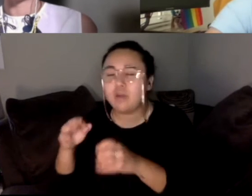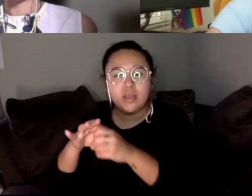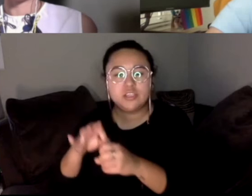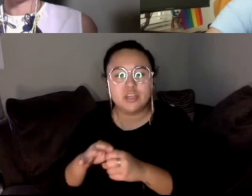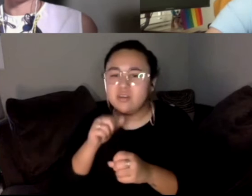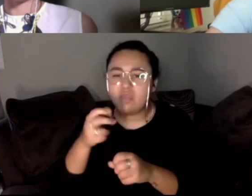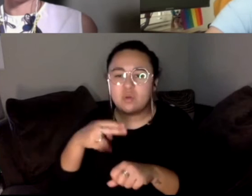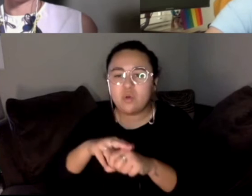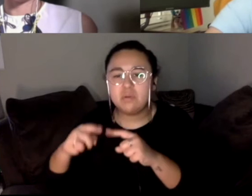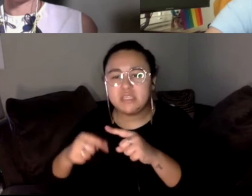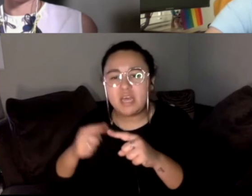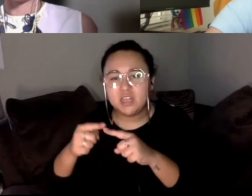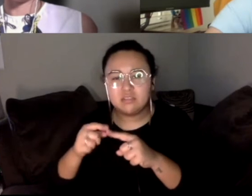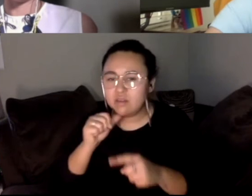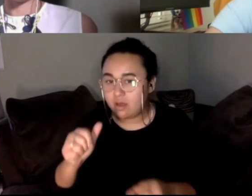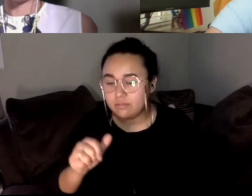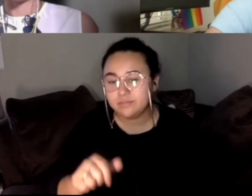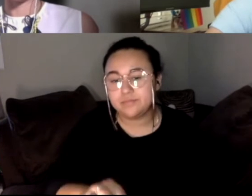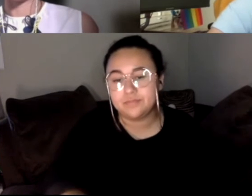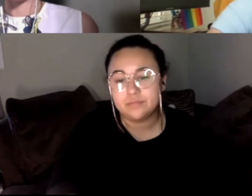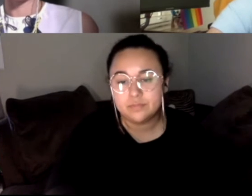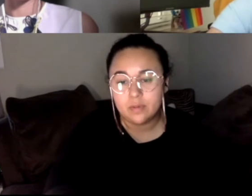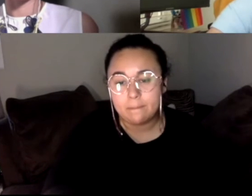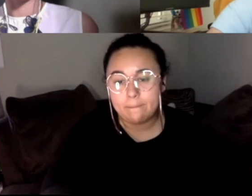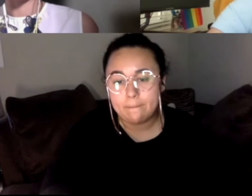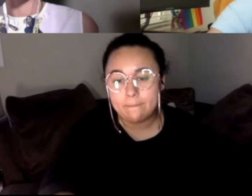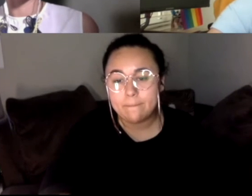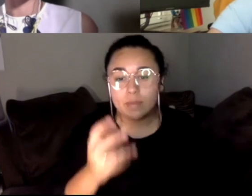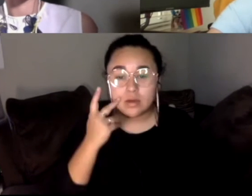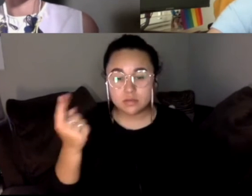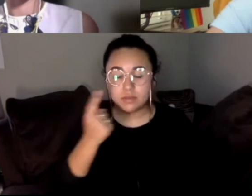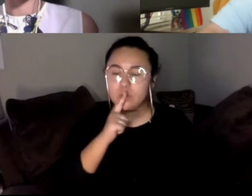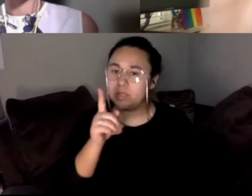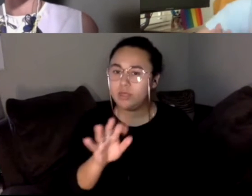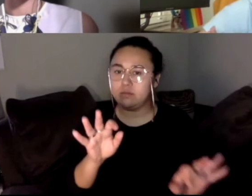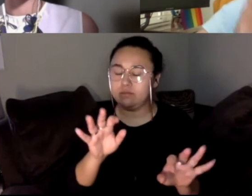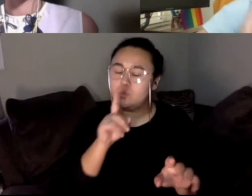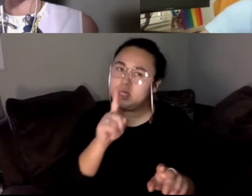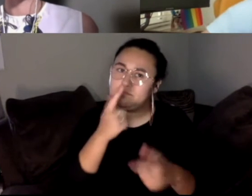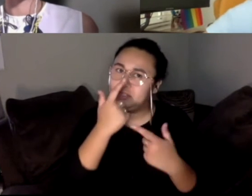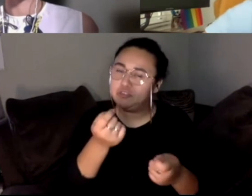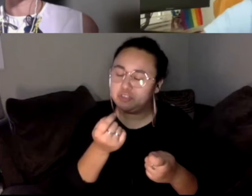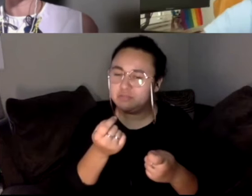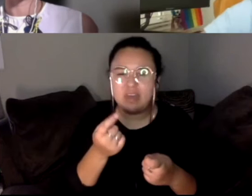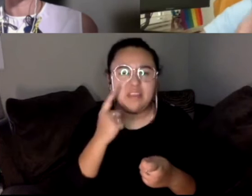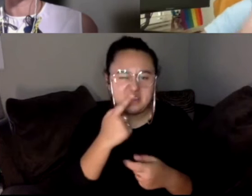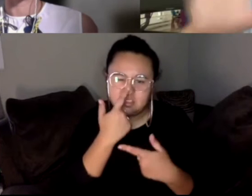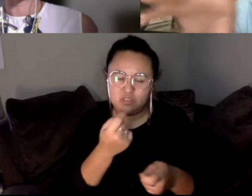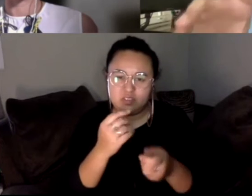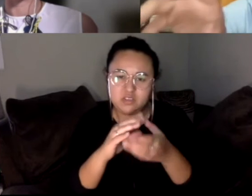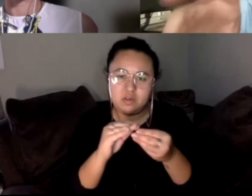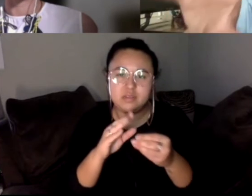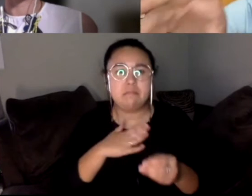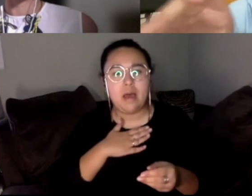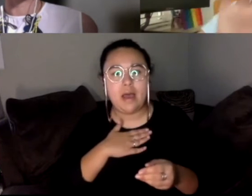saw something today, which was very interesting. Um, and I think this is an interesting narrative and I, this is kind of my like sadistic hobby of